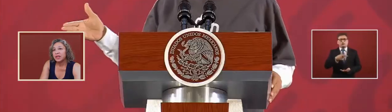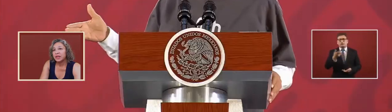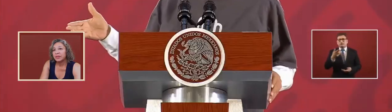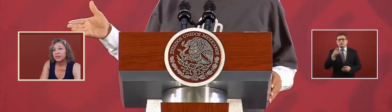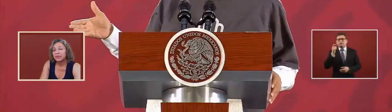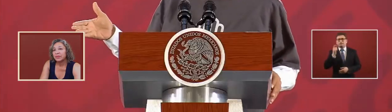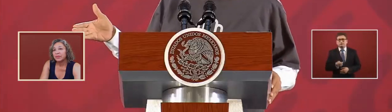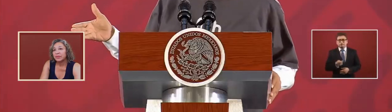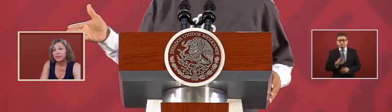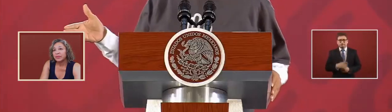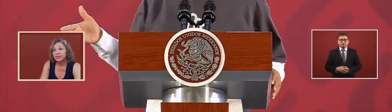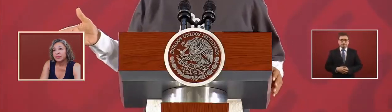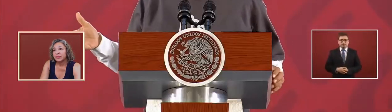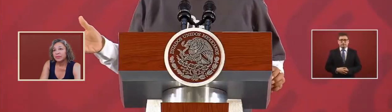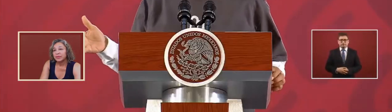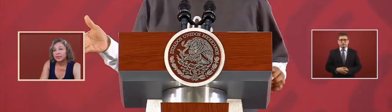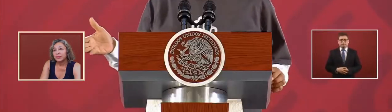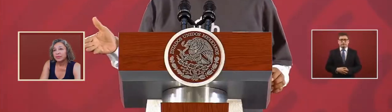agenda